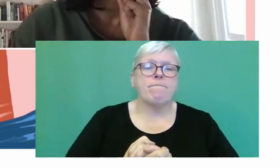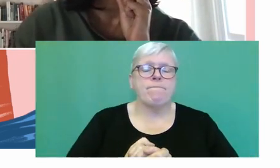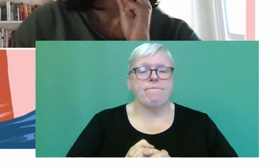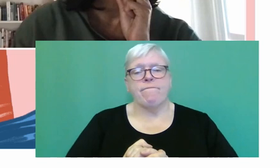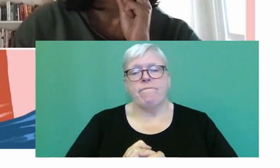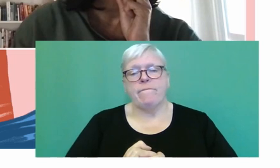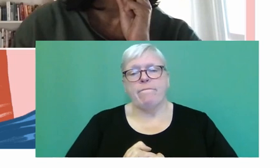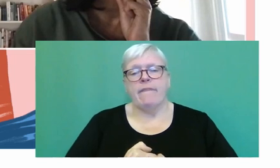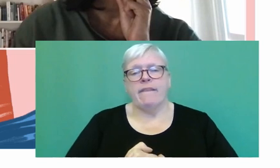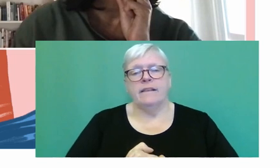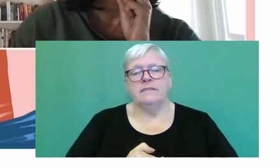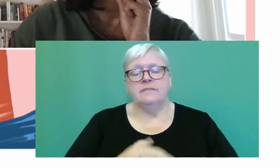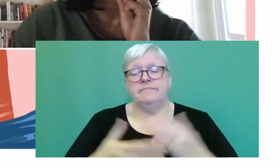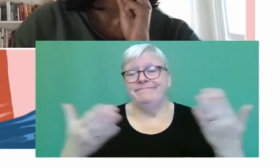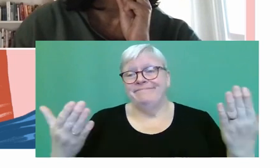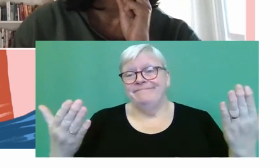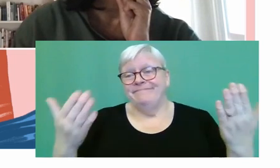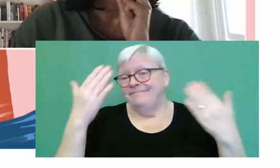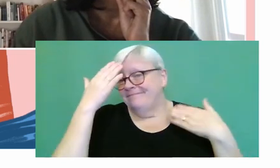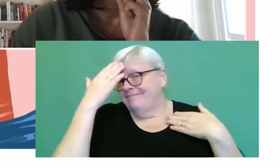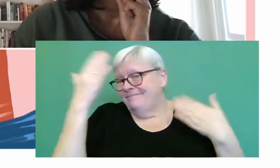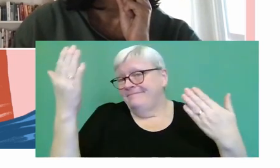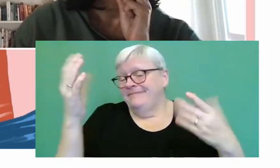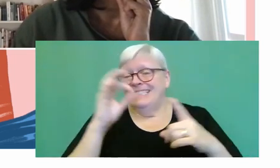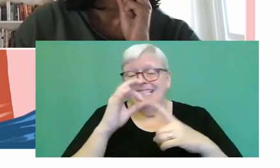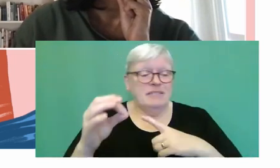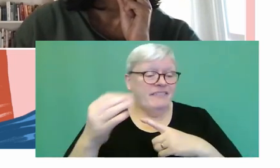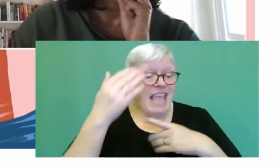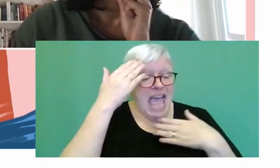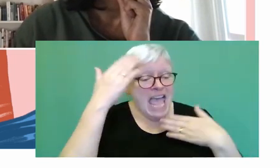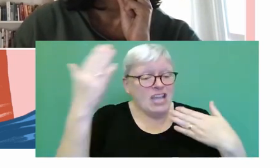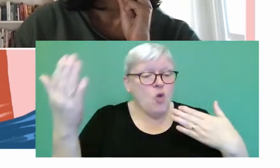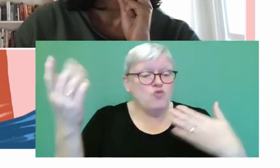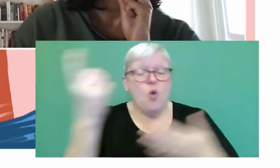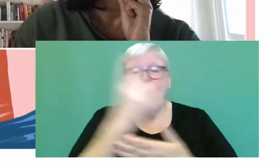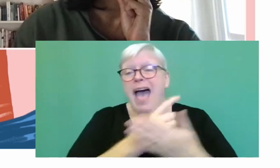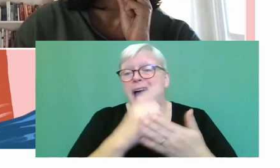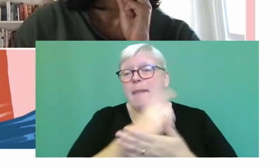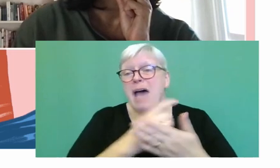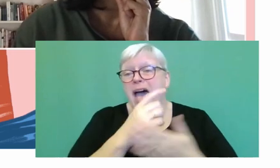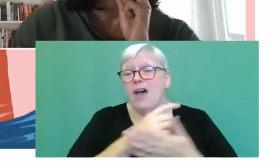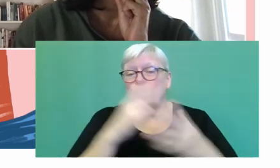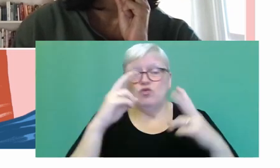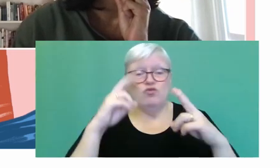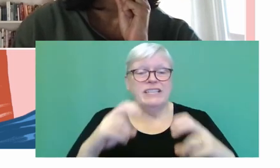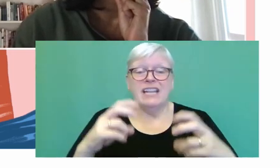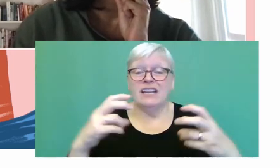Oh, again, this is not something I specifically, you know, done research on. But